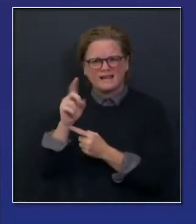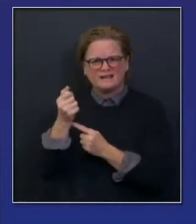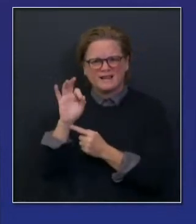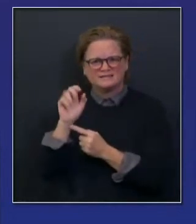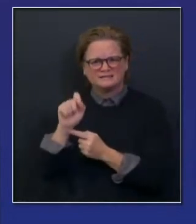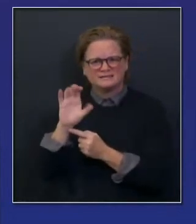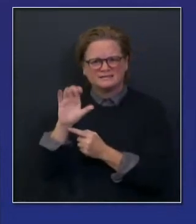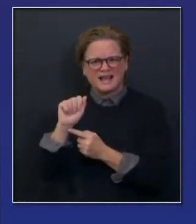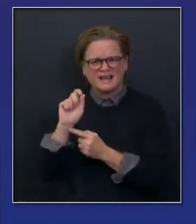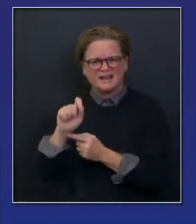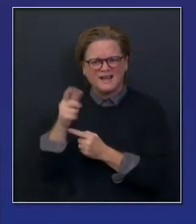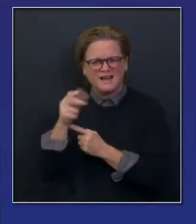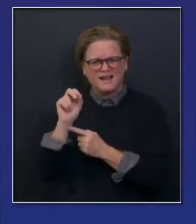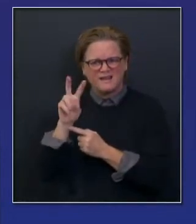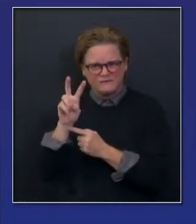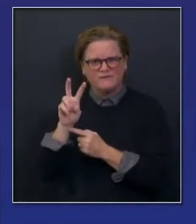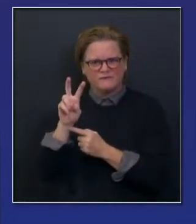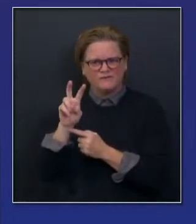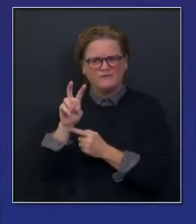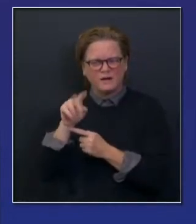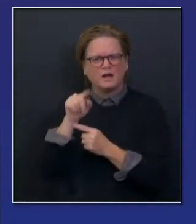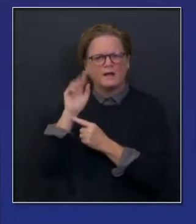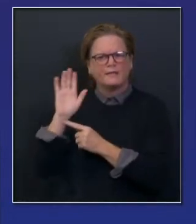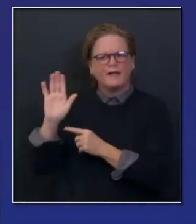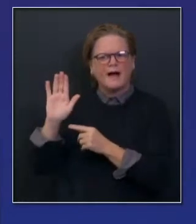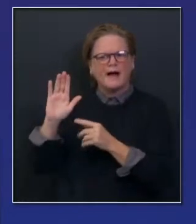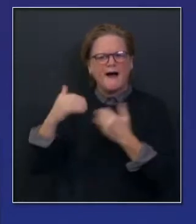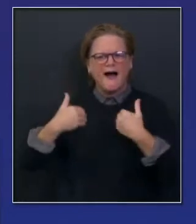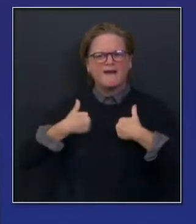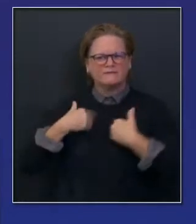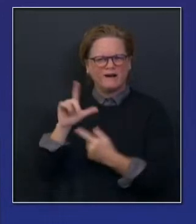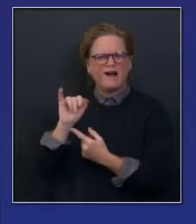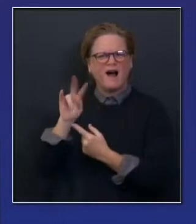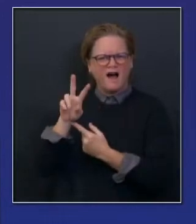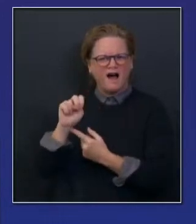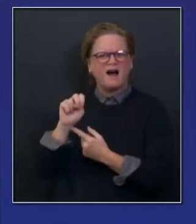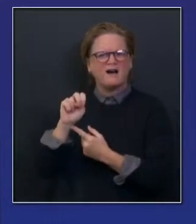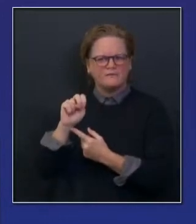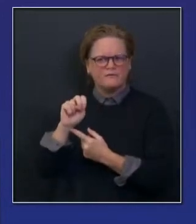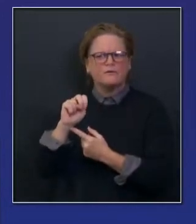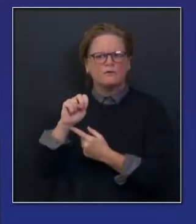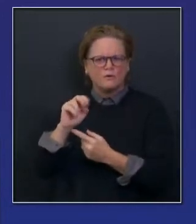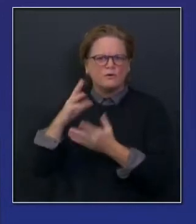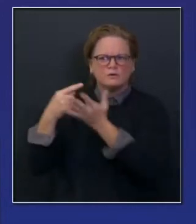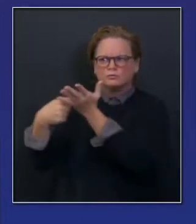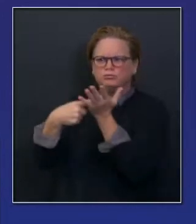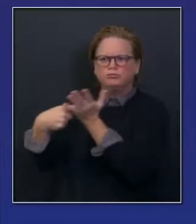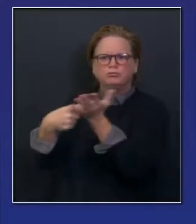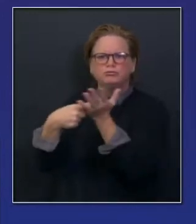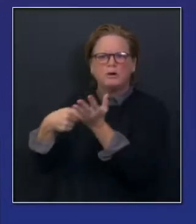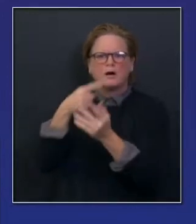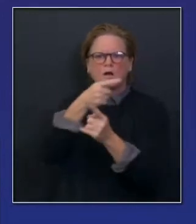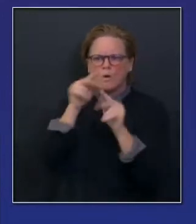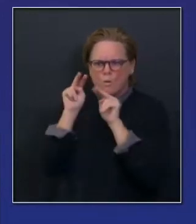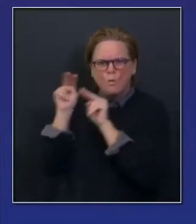in. Watch their deliberations live. The drafting work group will submit their recommendations in this phase 1b.